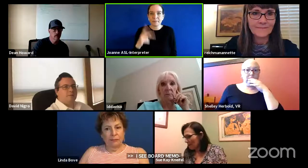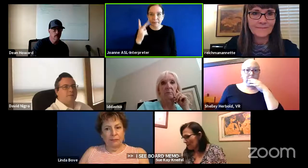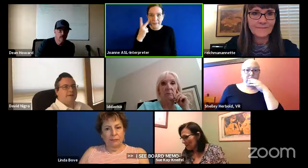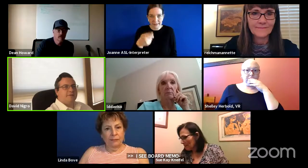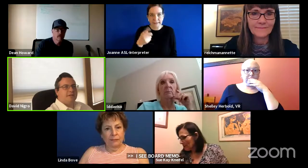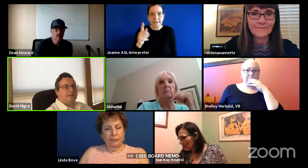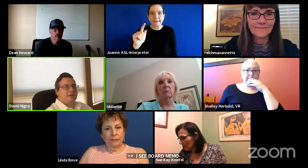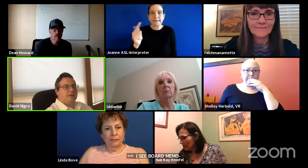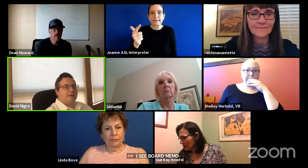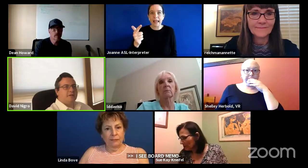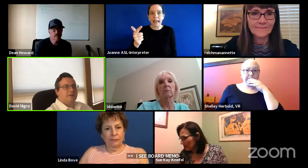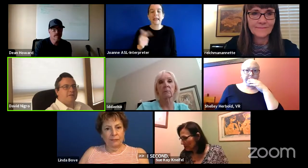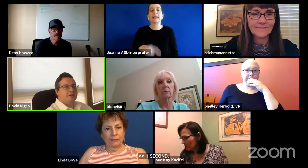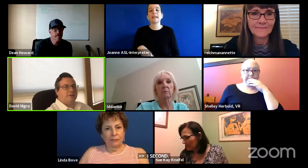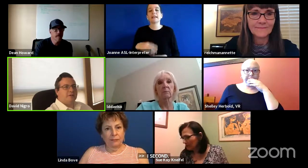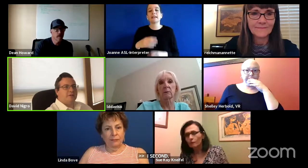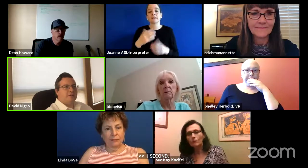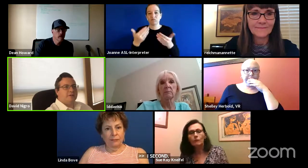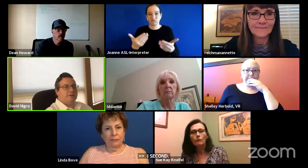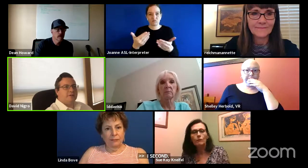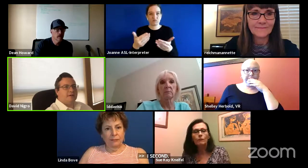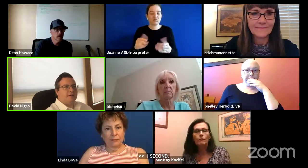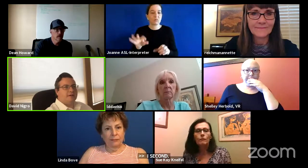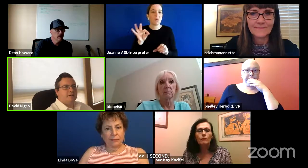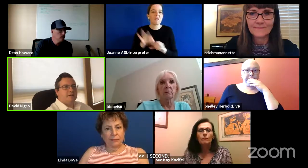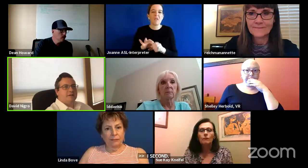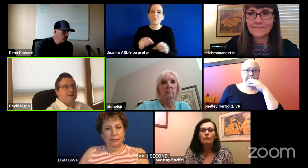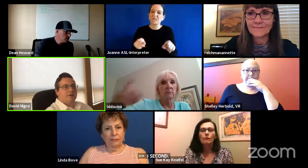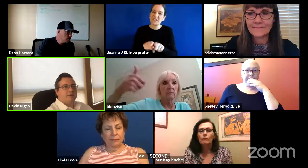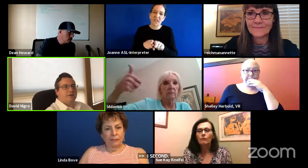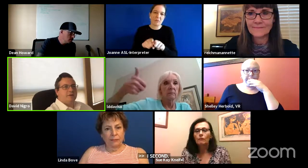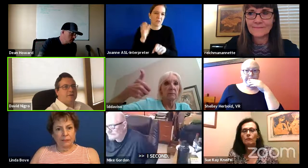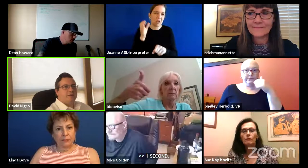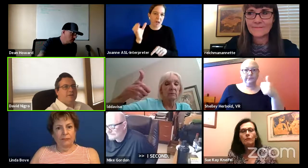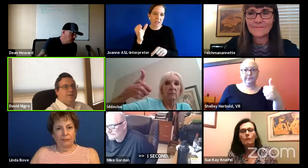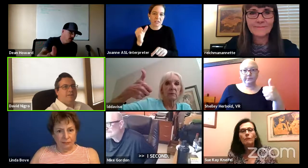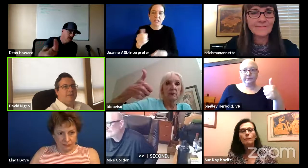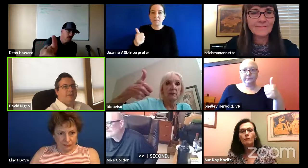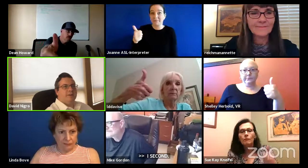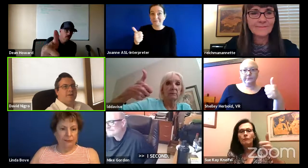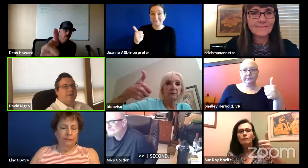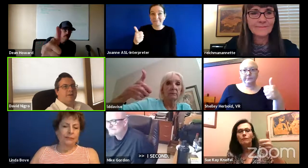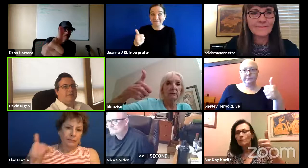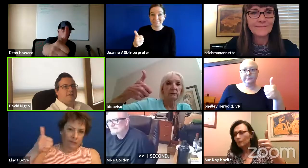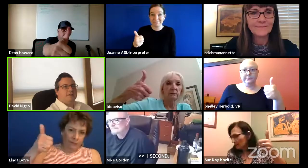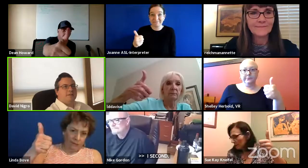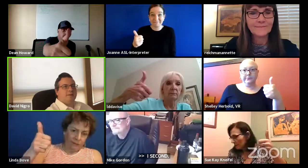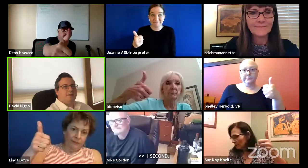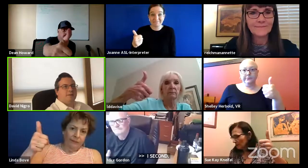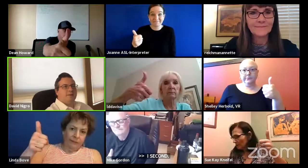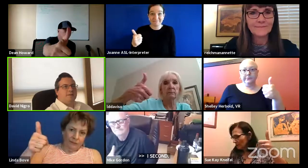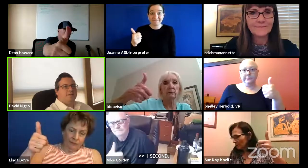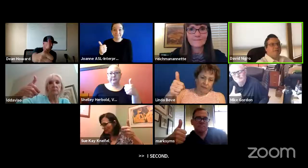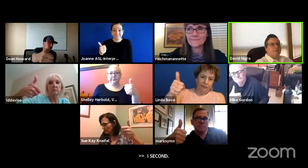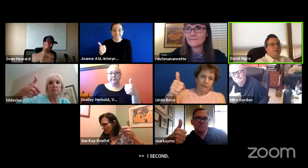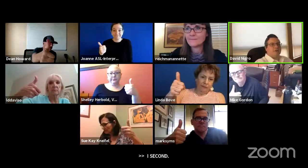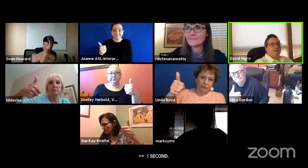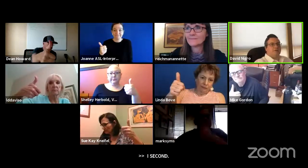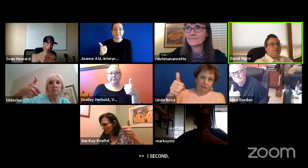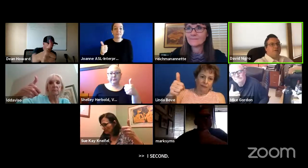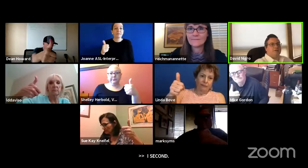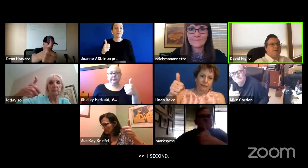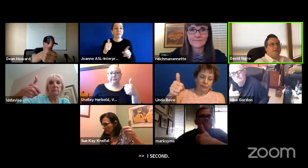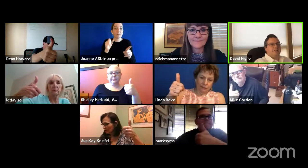we have a second so now we can vote and again we'll vote the same manner and we're going to hold a thumbs up um i see board member knifel